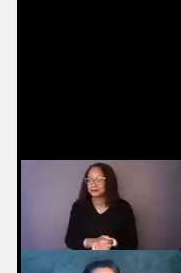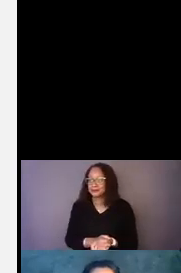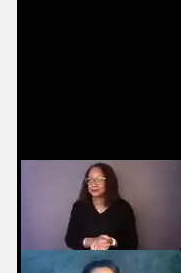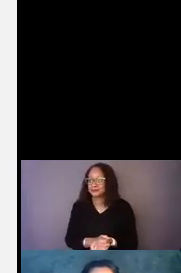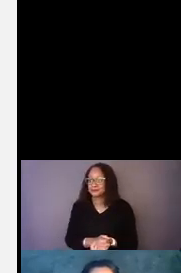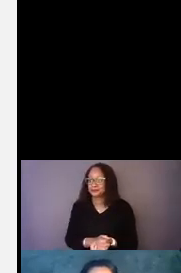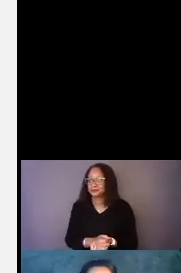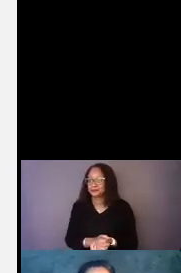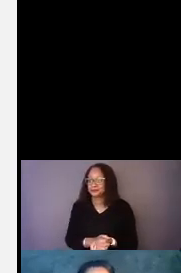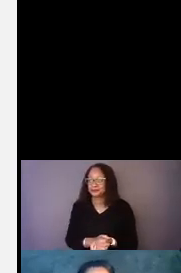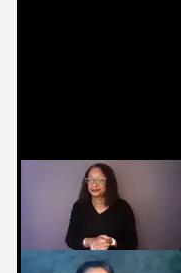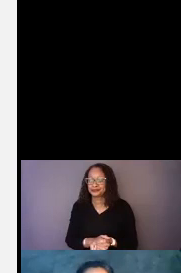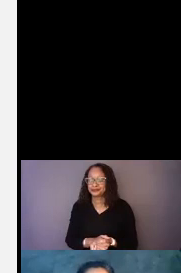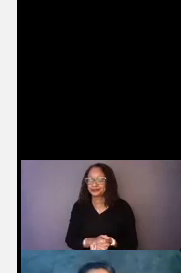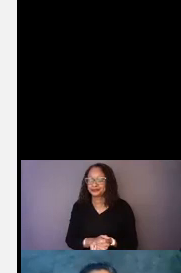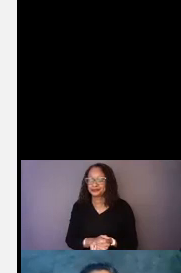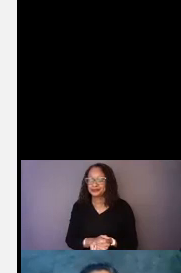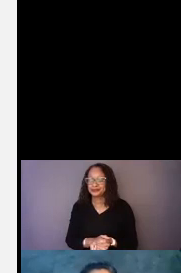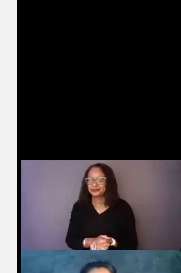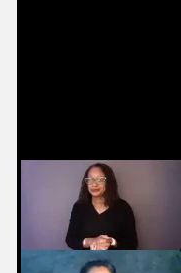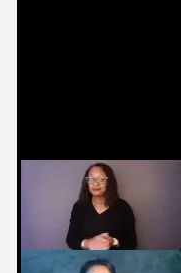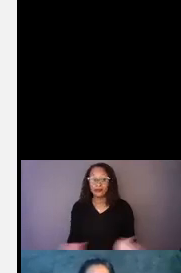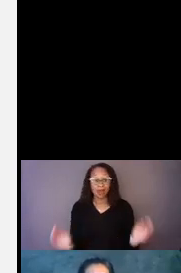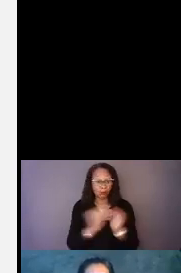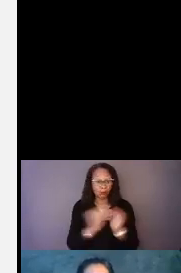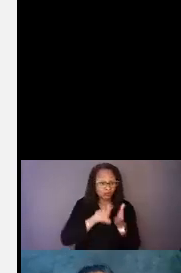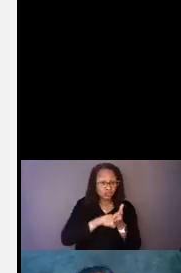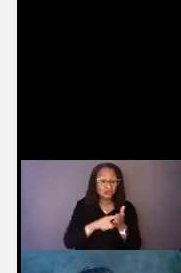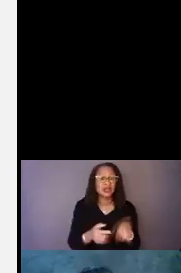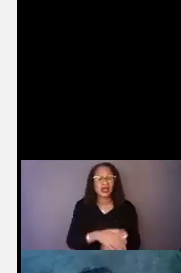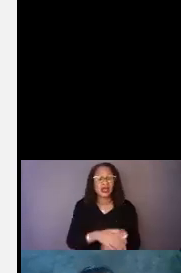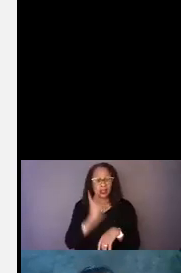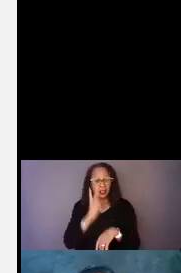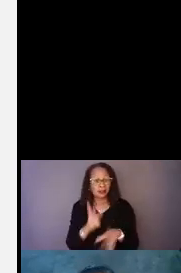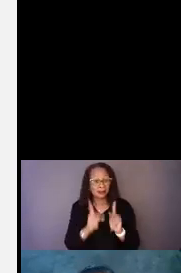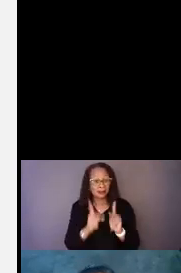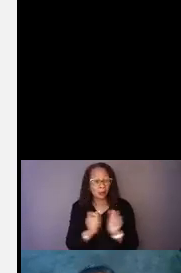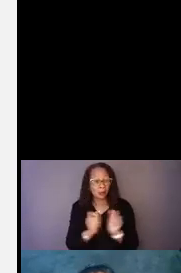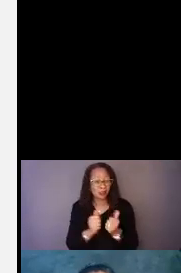But in further research, they looked at people with a severe hearing impairment and